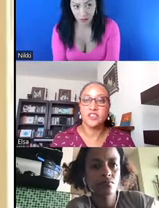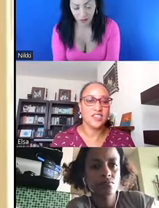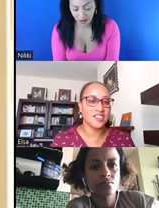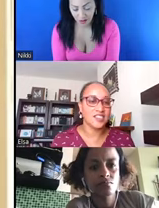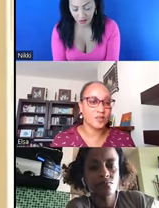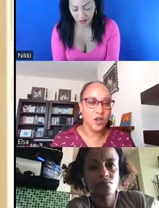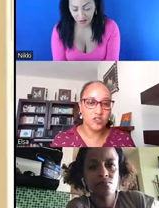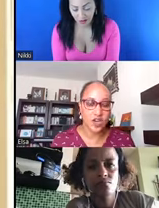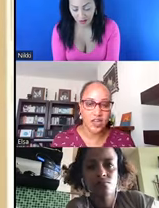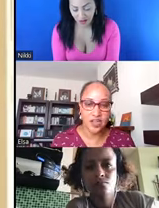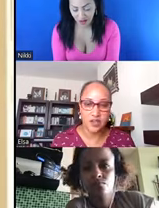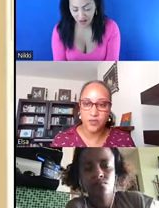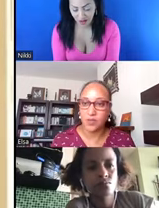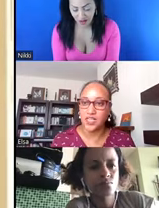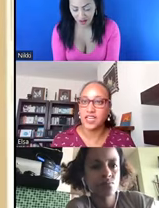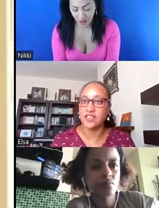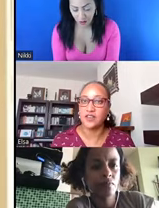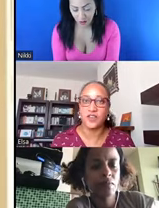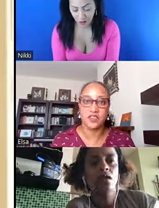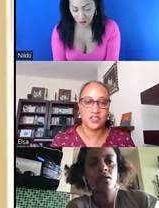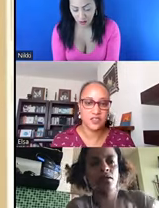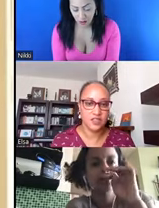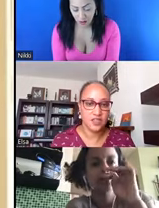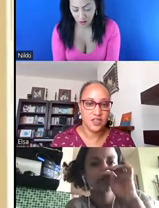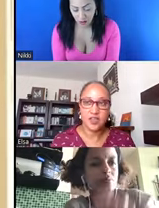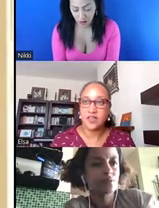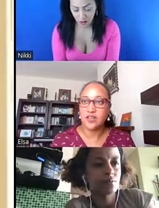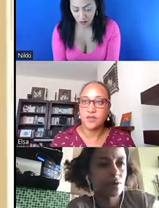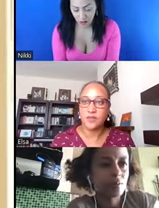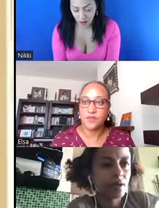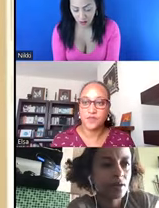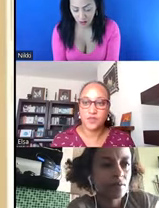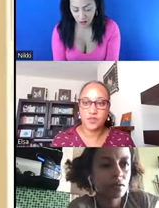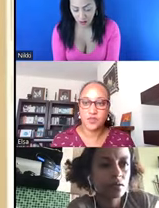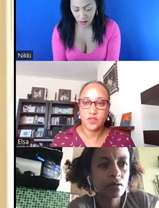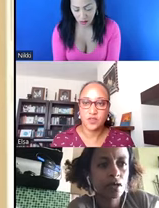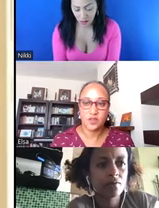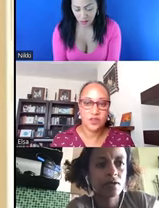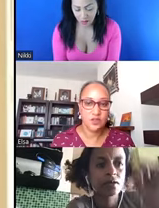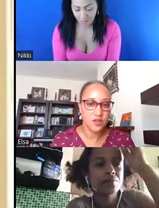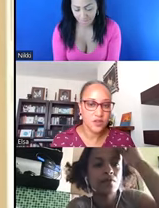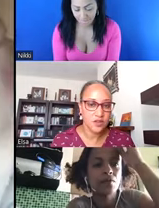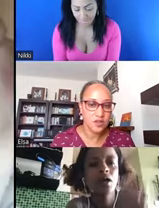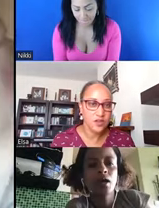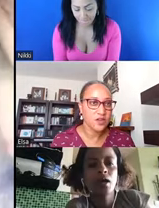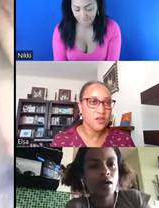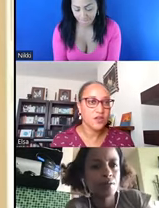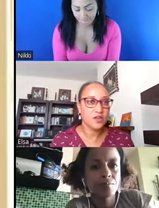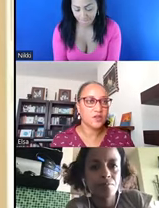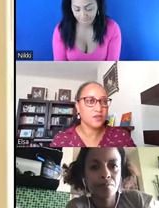No, it's still the same. So I'll try from my side. Yes. No, I'm sorry about that. I haven't done this before.